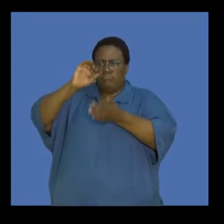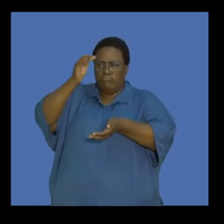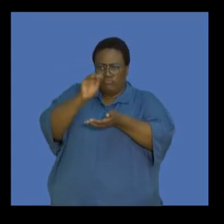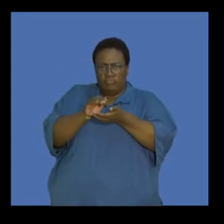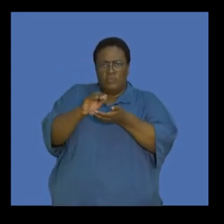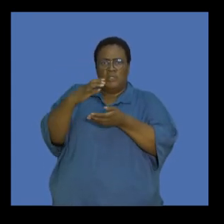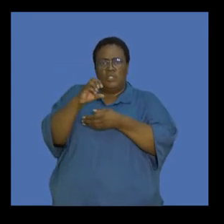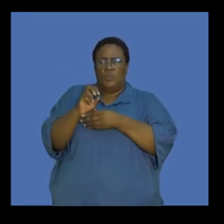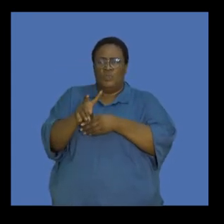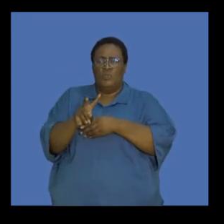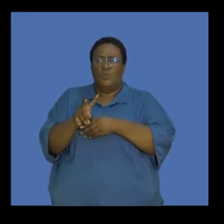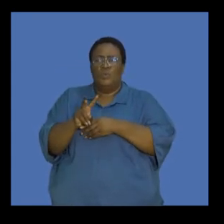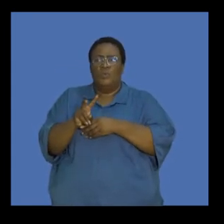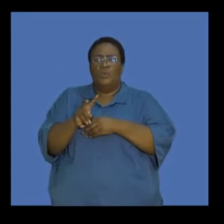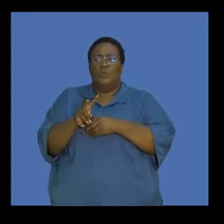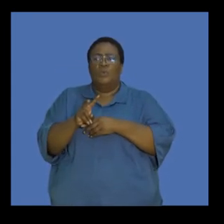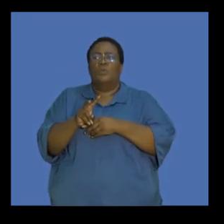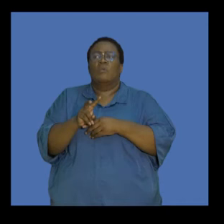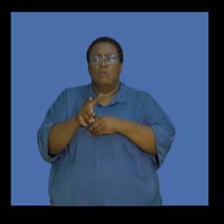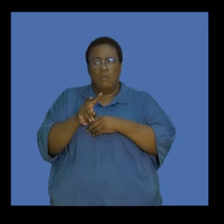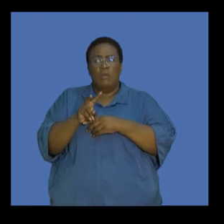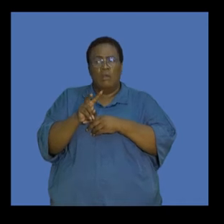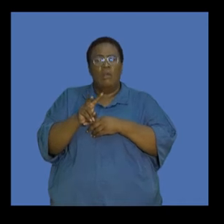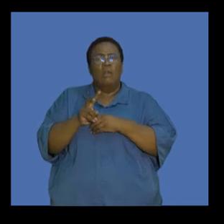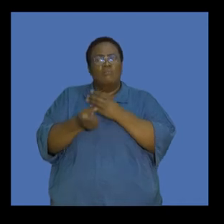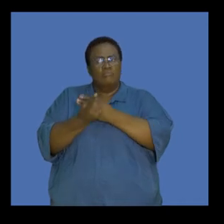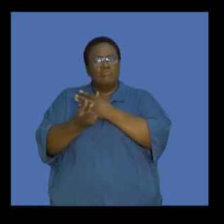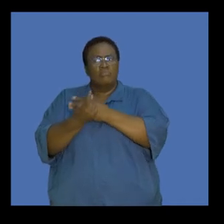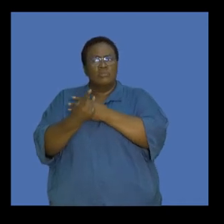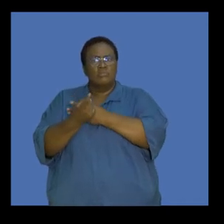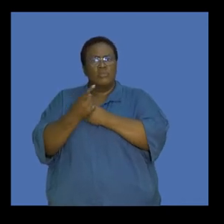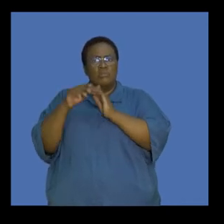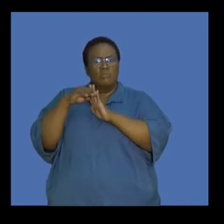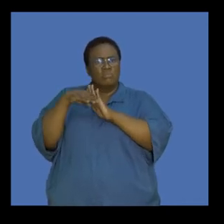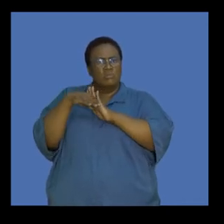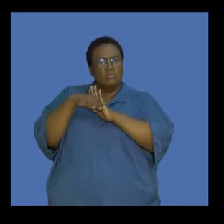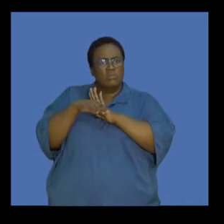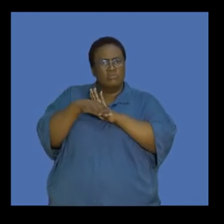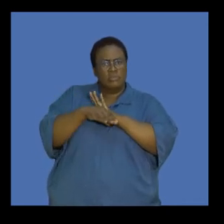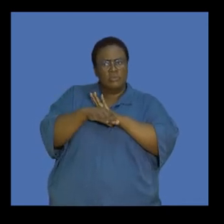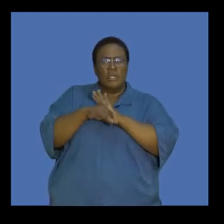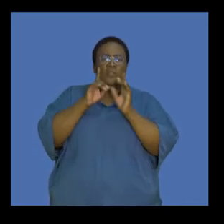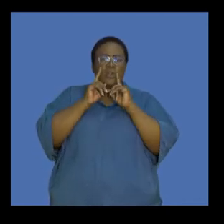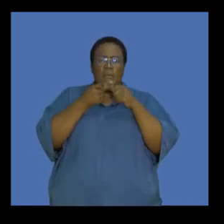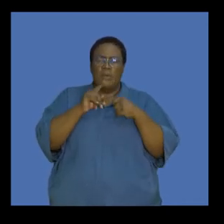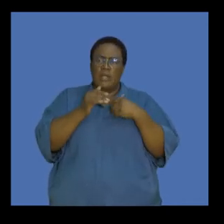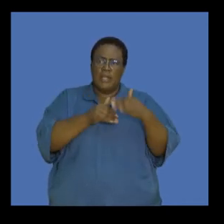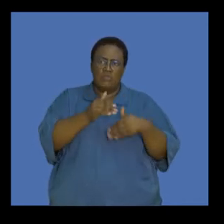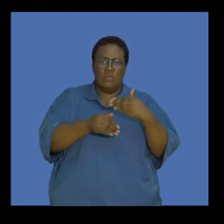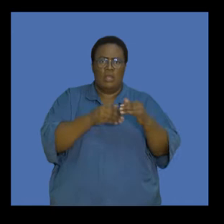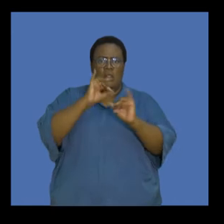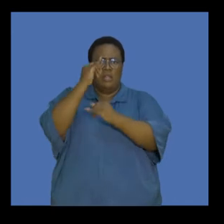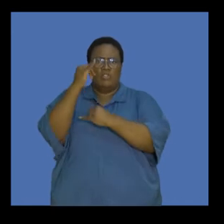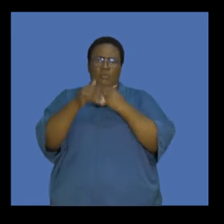dioxide emission has kind of been significant in terms of reduction. And this talks to the processes and the industrial